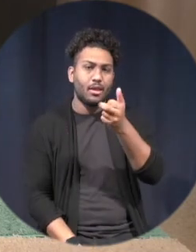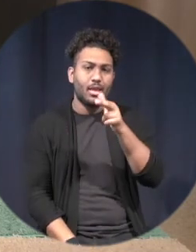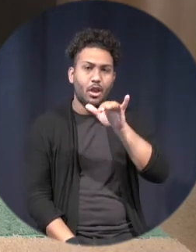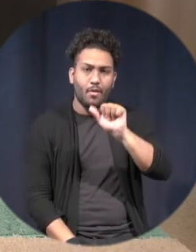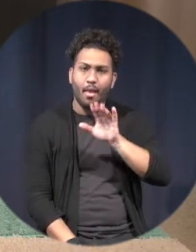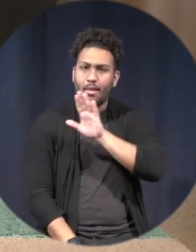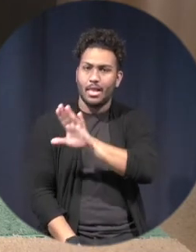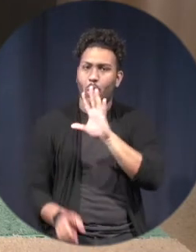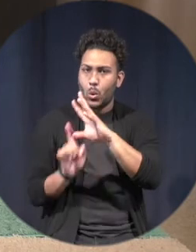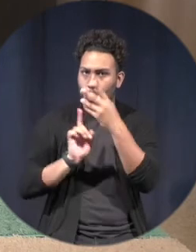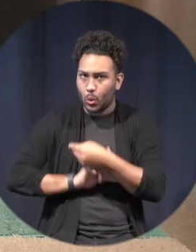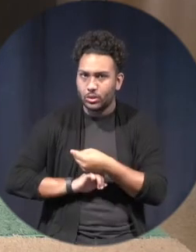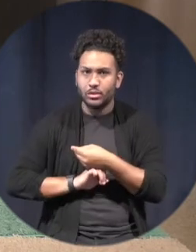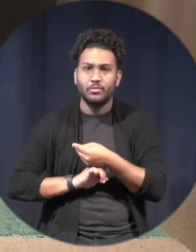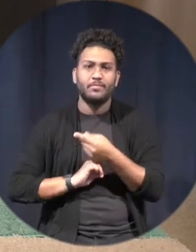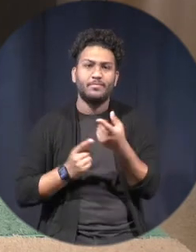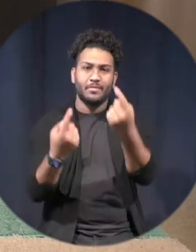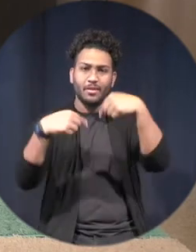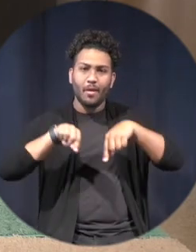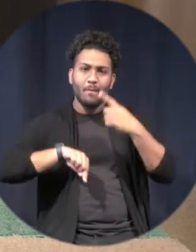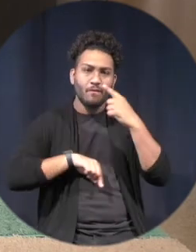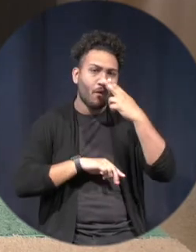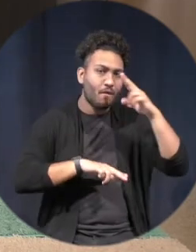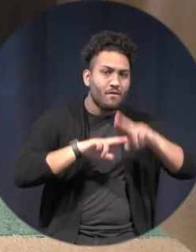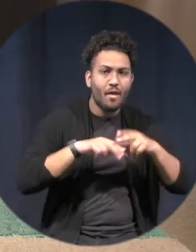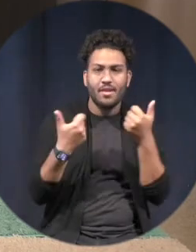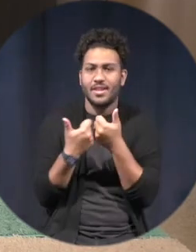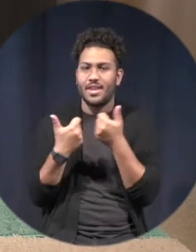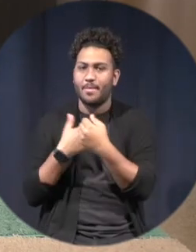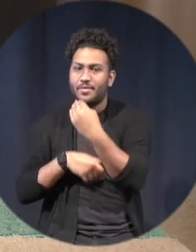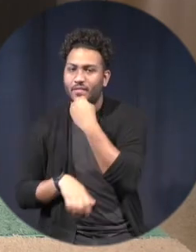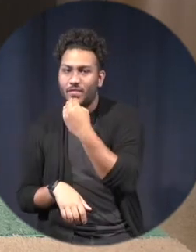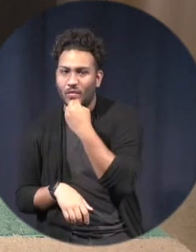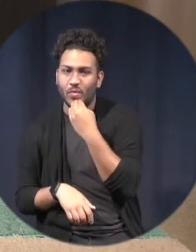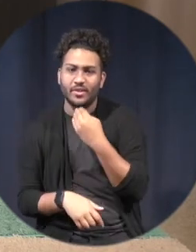Algeria. Can't wait to see you there for fun, games, and food.